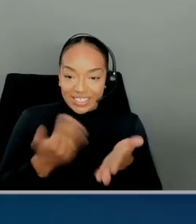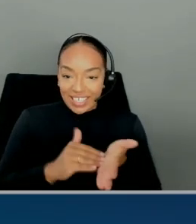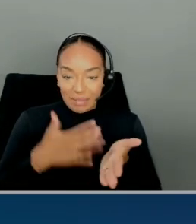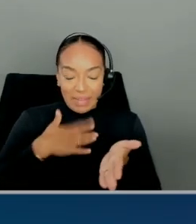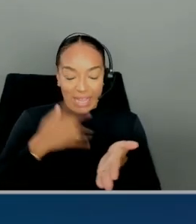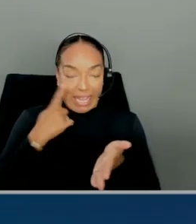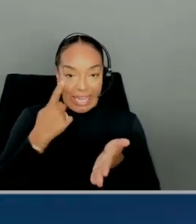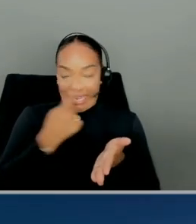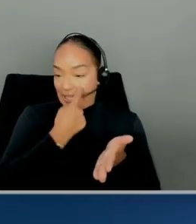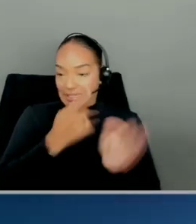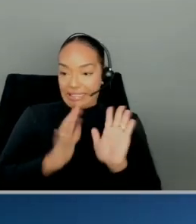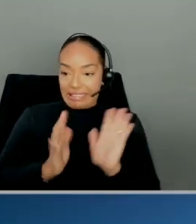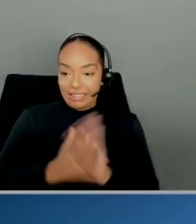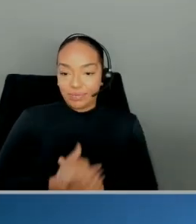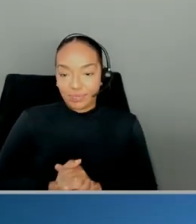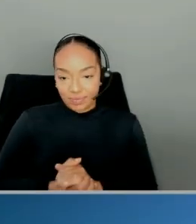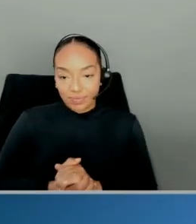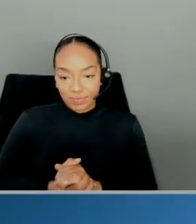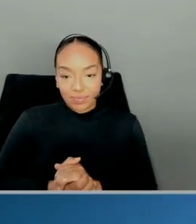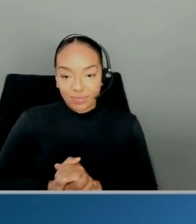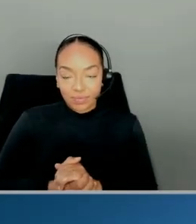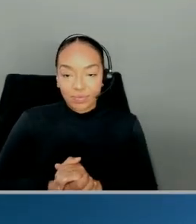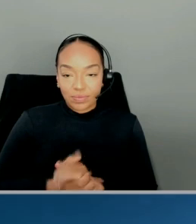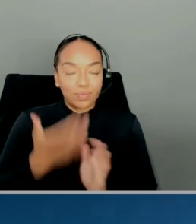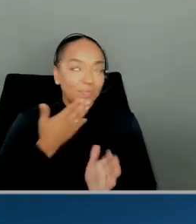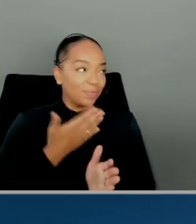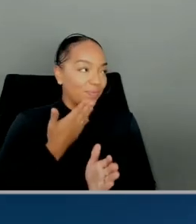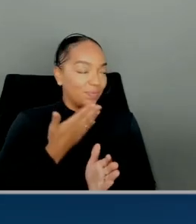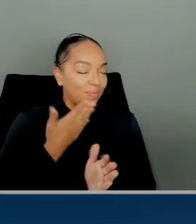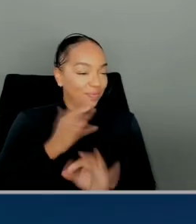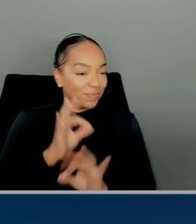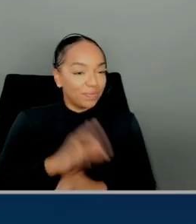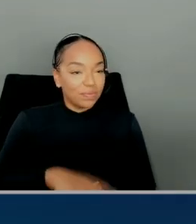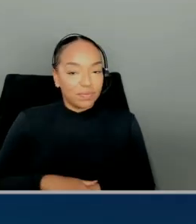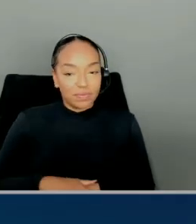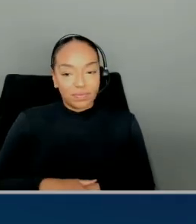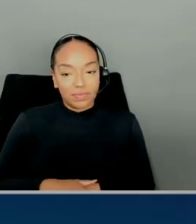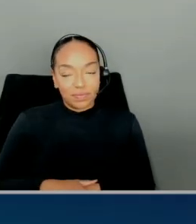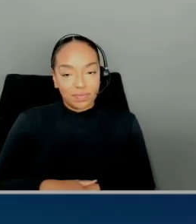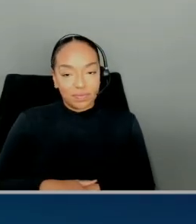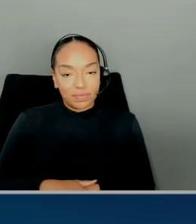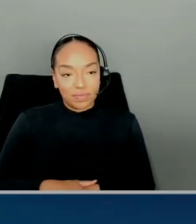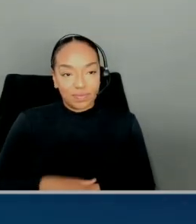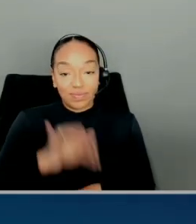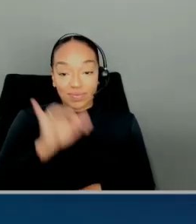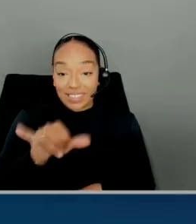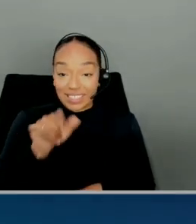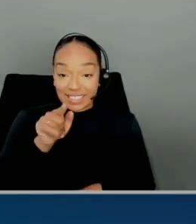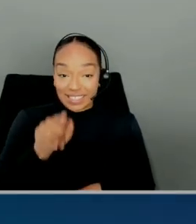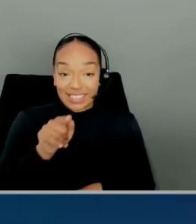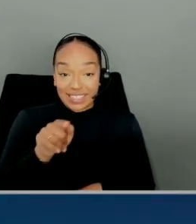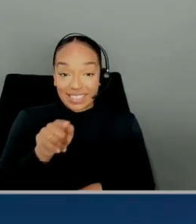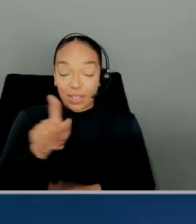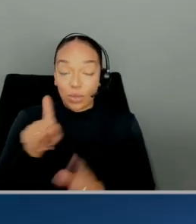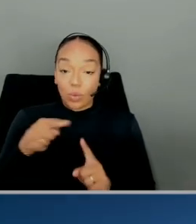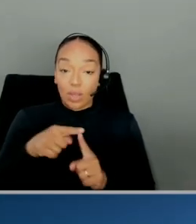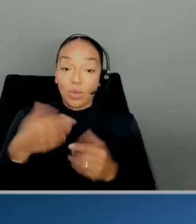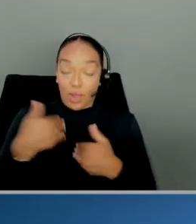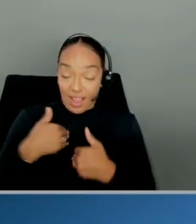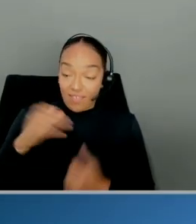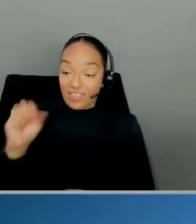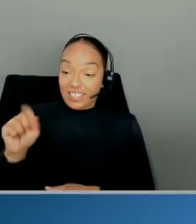this is when the... Nice, thank you. This is when you have the stats, right?